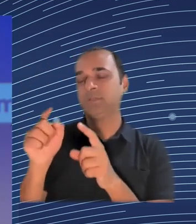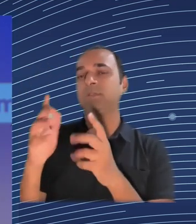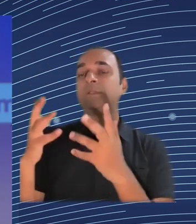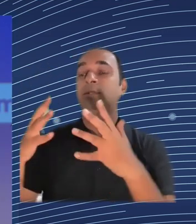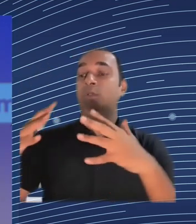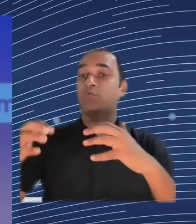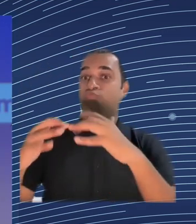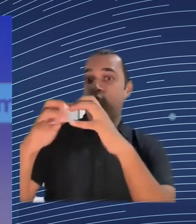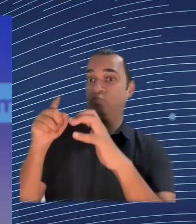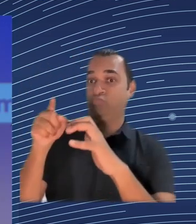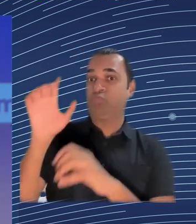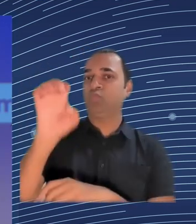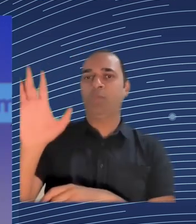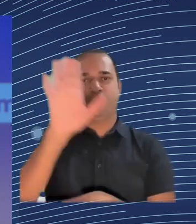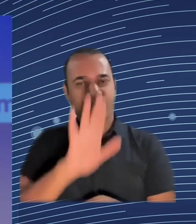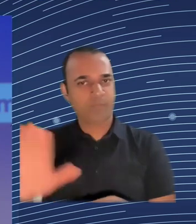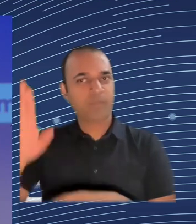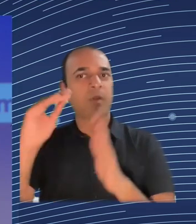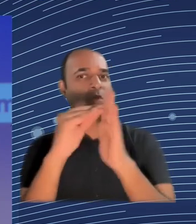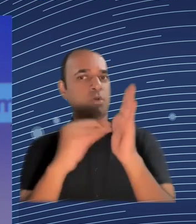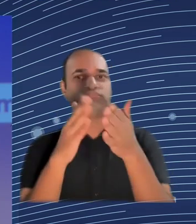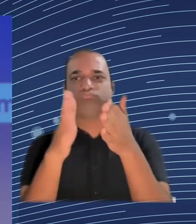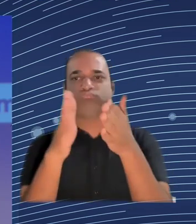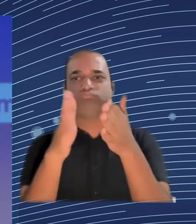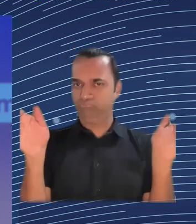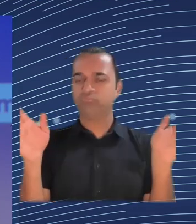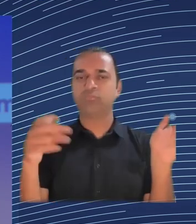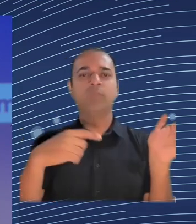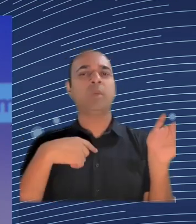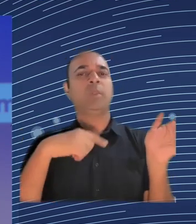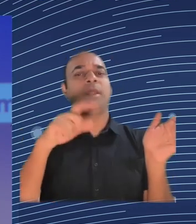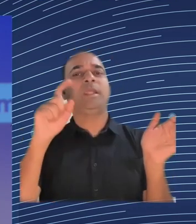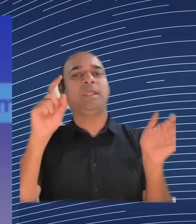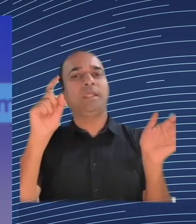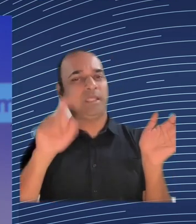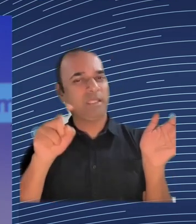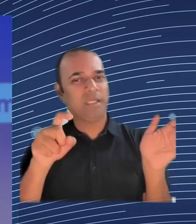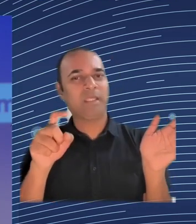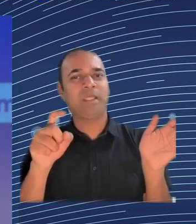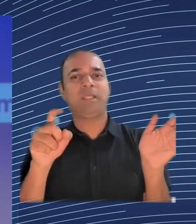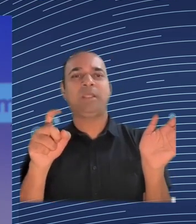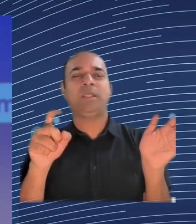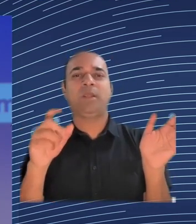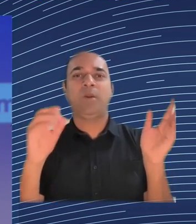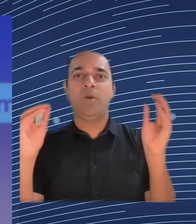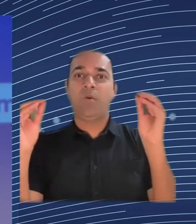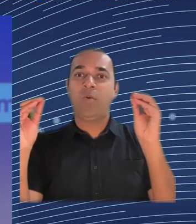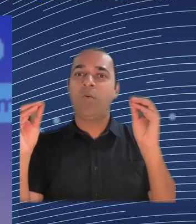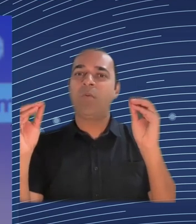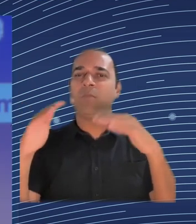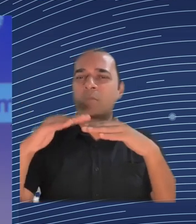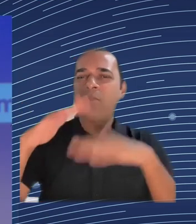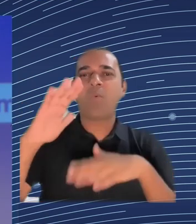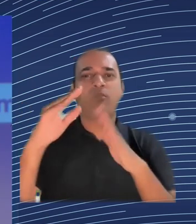time, one third of their young were leaving, were dropping out of high school. And that is building a